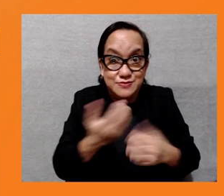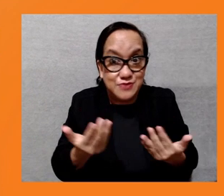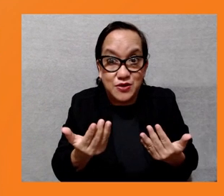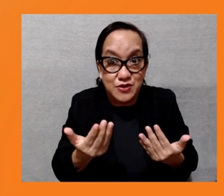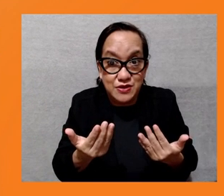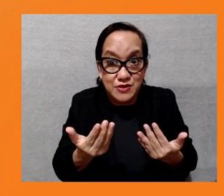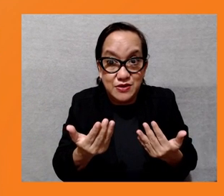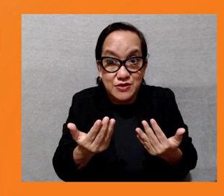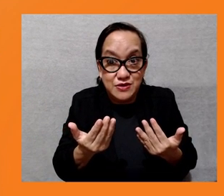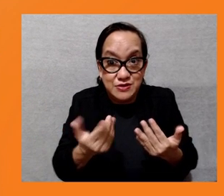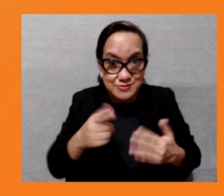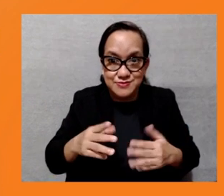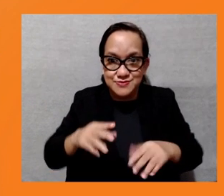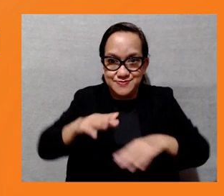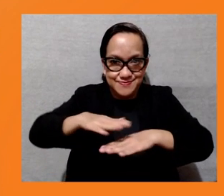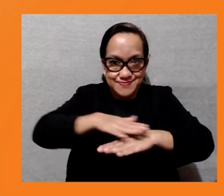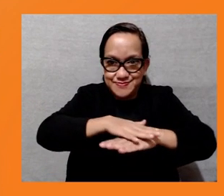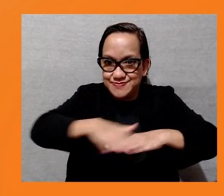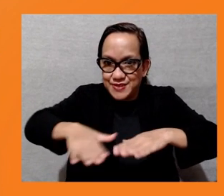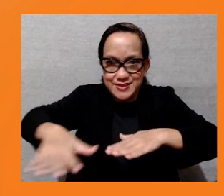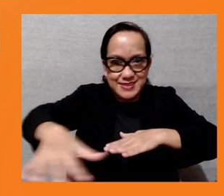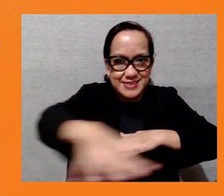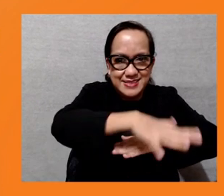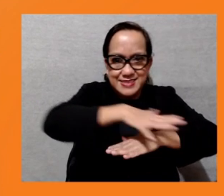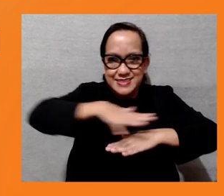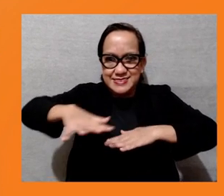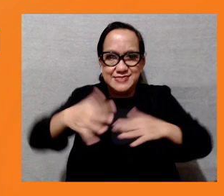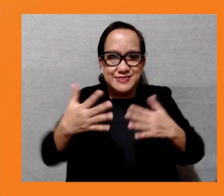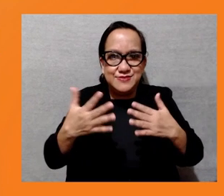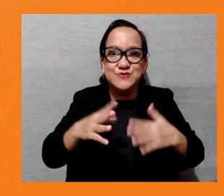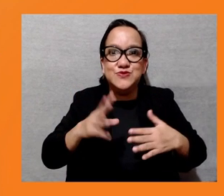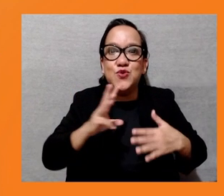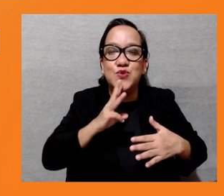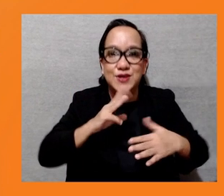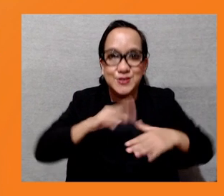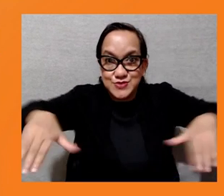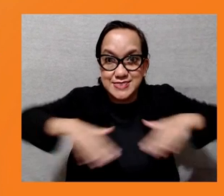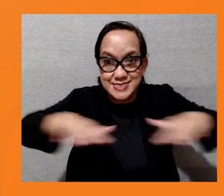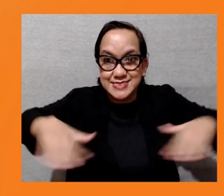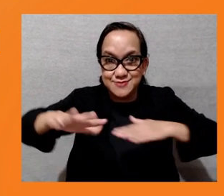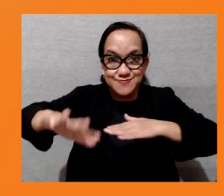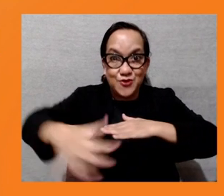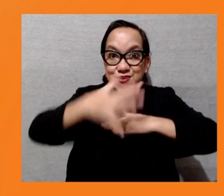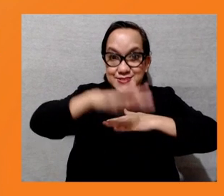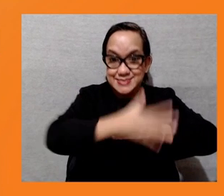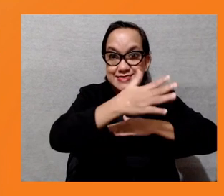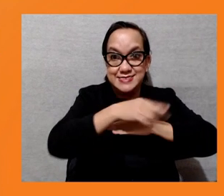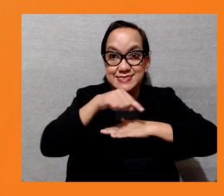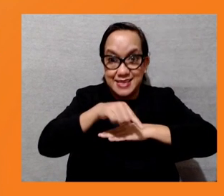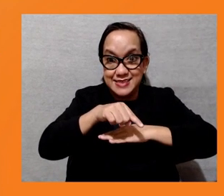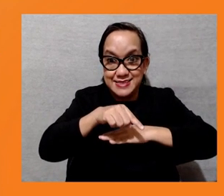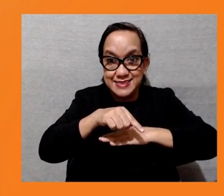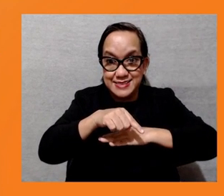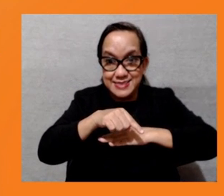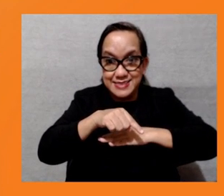their livelihood. All FIs appear to be treated as category C to veer away from complying to specific